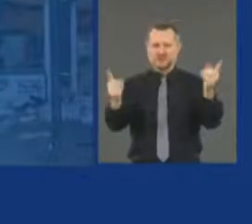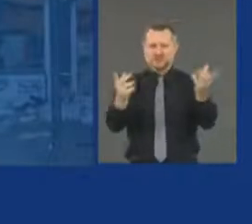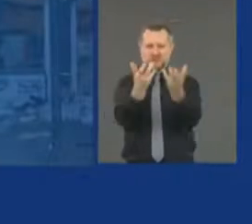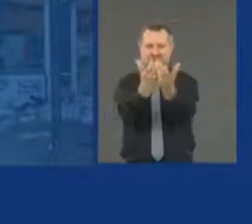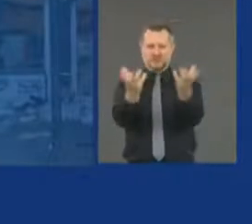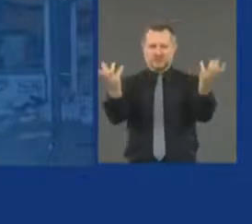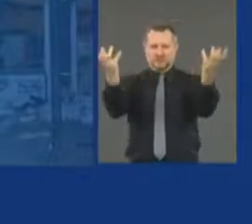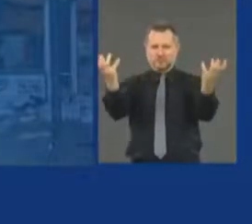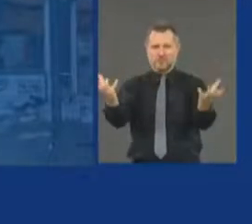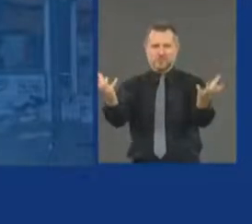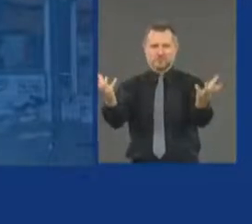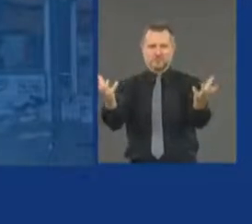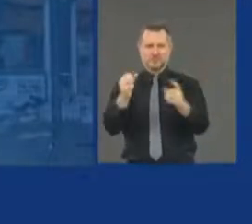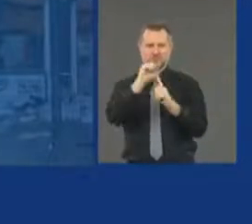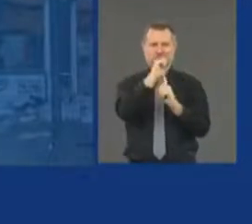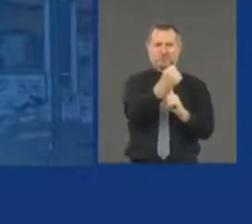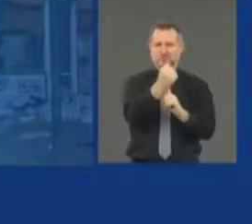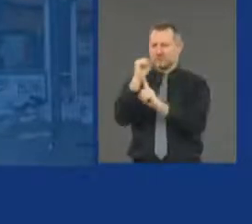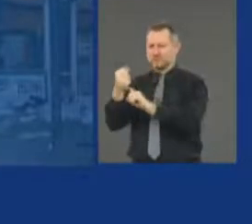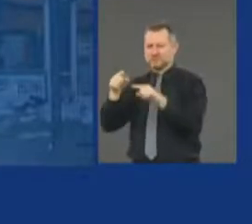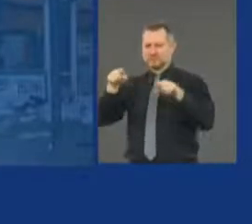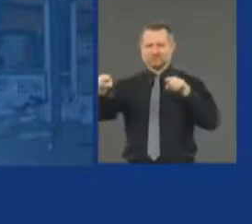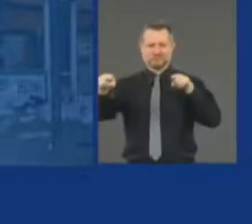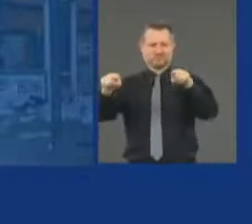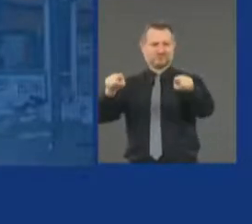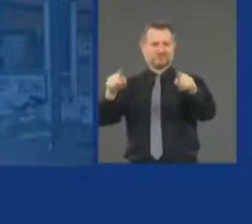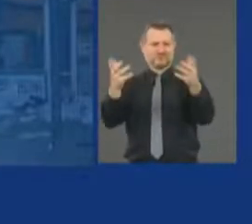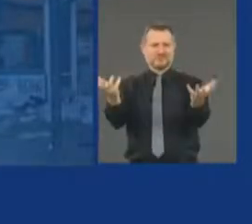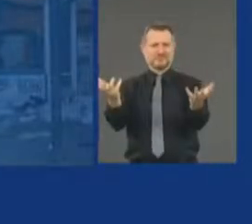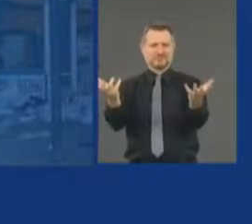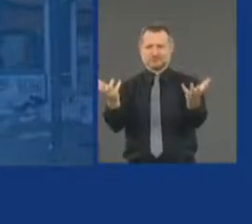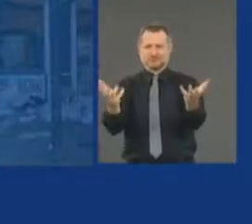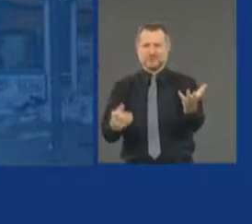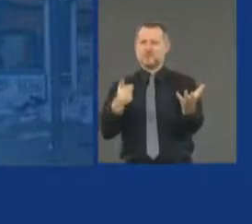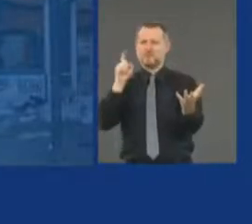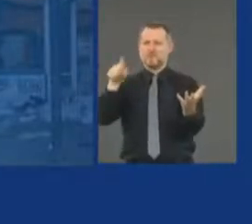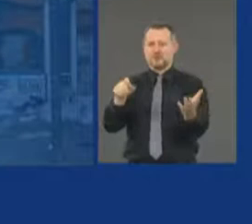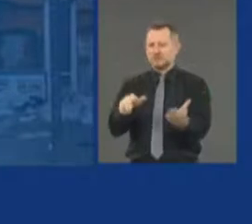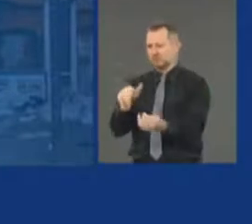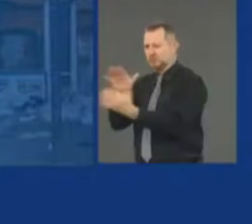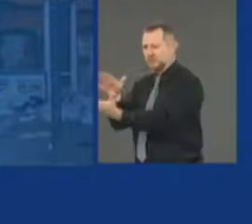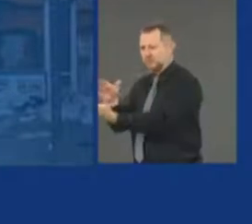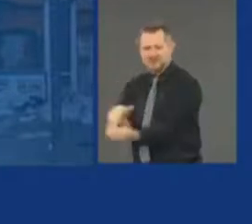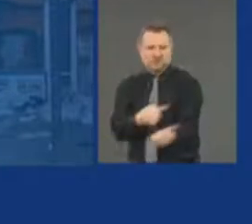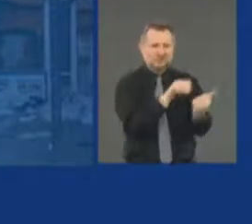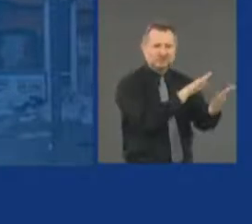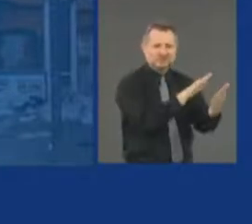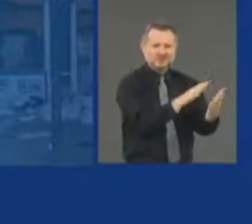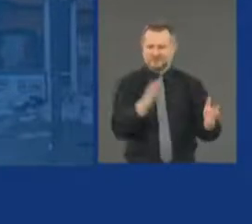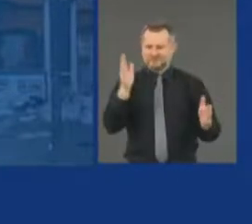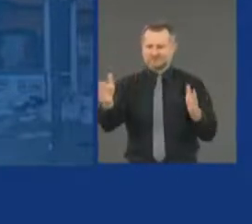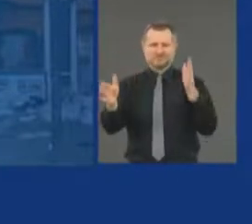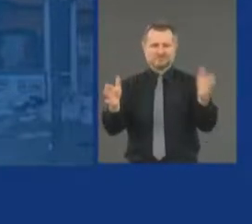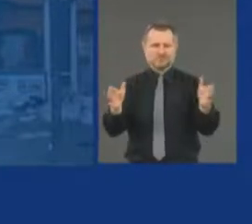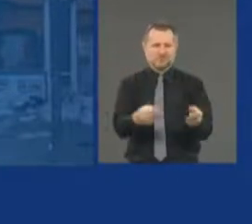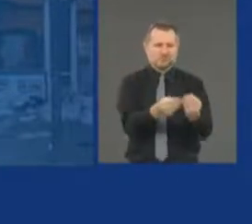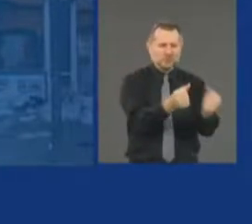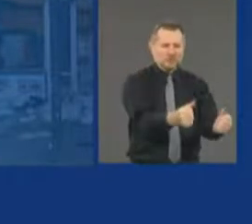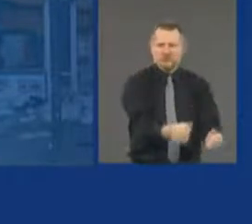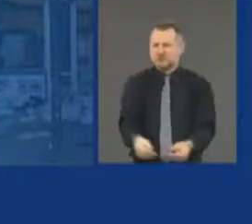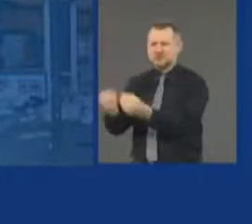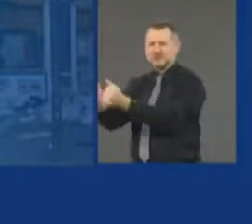going on and we have to keep them separate and we have to address them as separate situations because they are night and day. One is